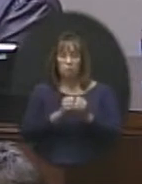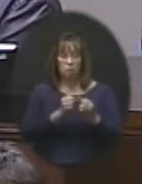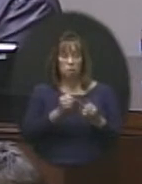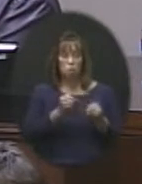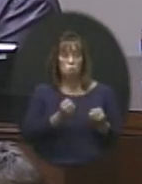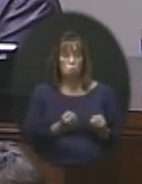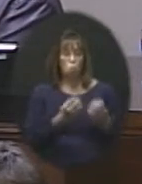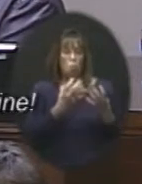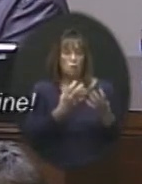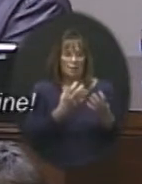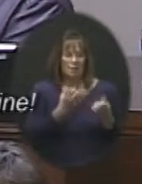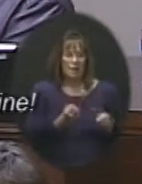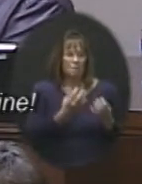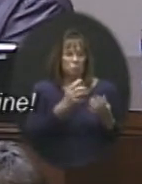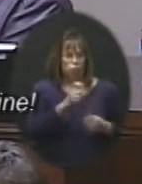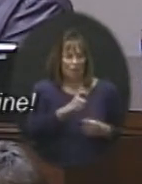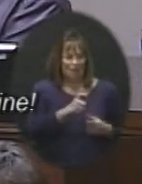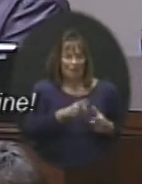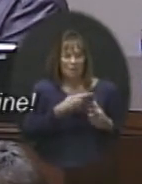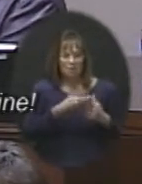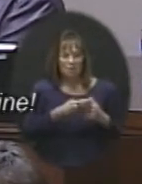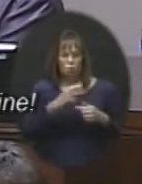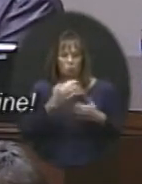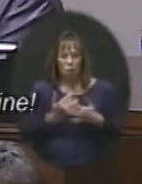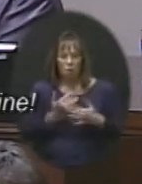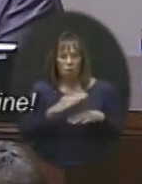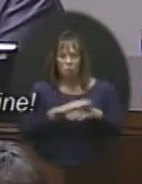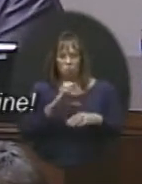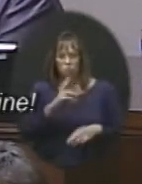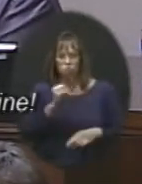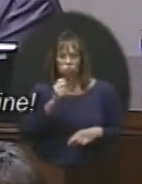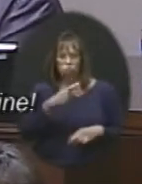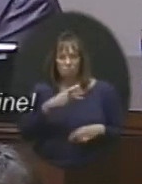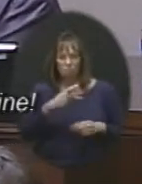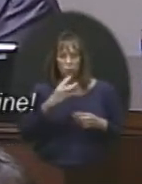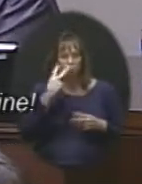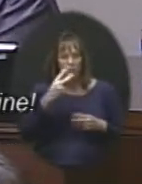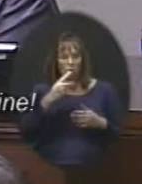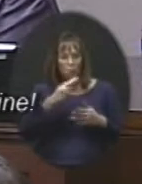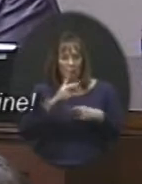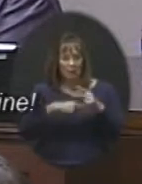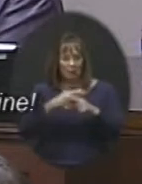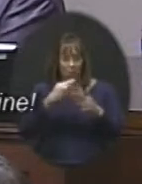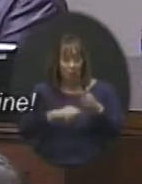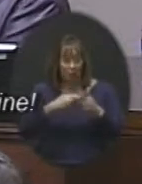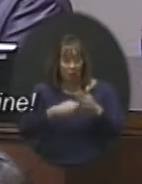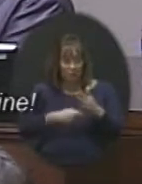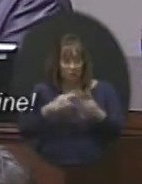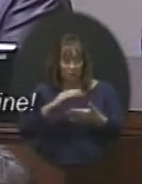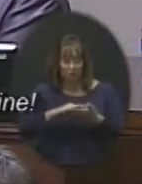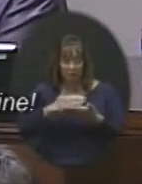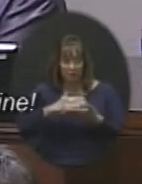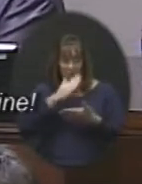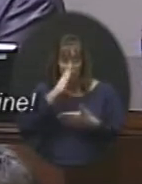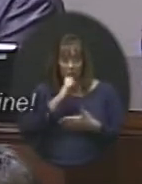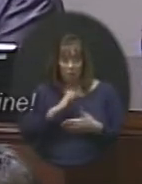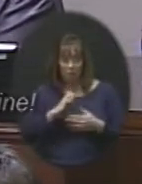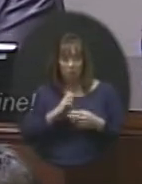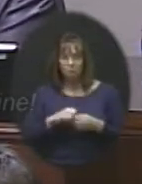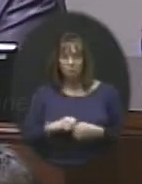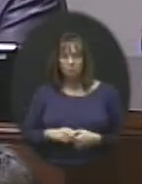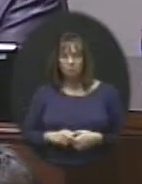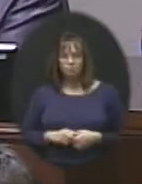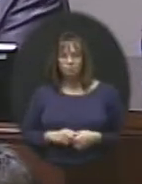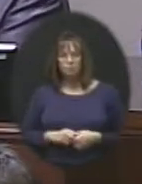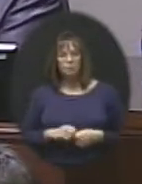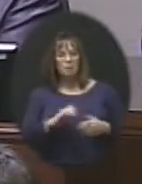of how much we're going to need. Then as we're waiting on this chip to see what kind of pricing that's going to bring the laptop in at. it's a variable scenario.